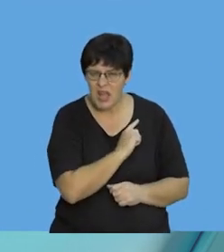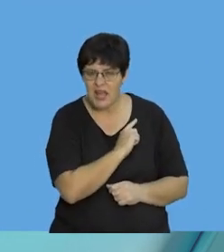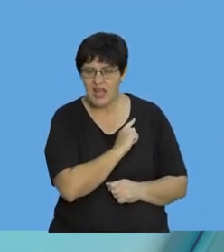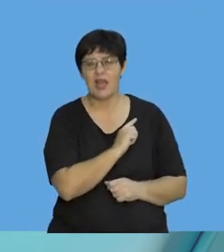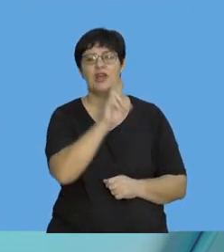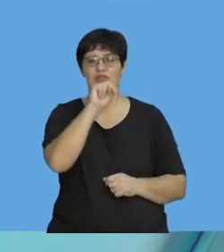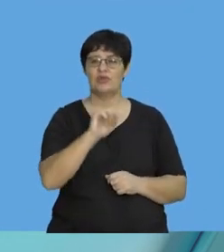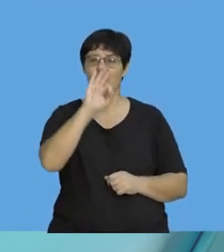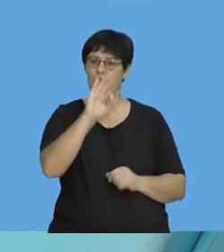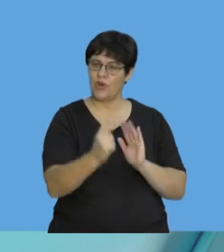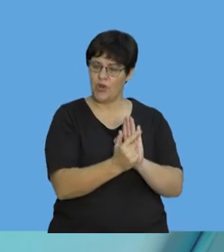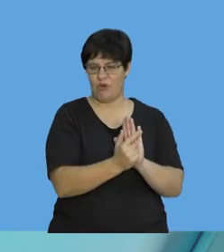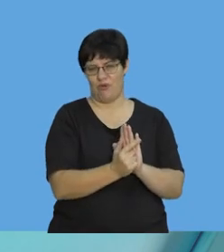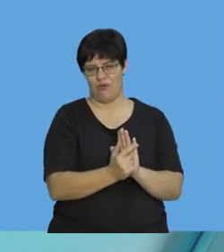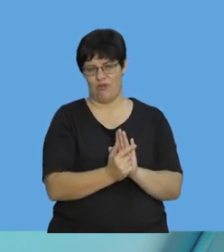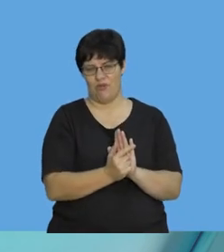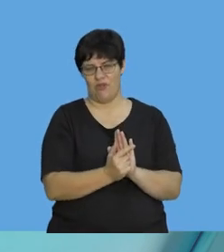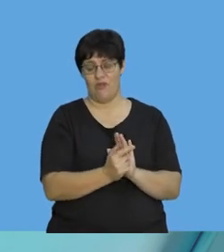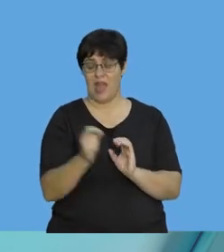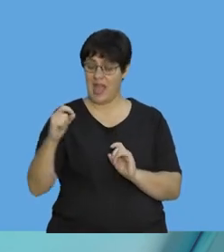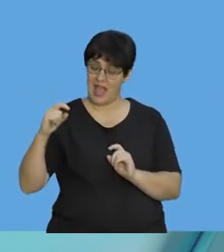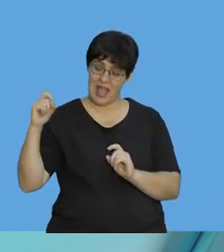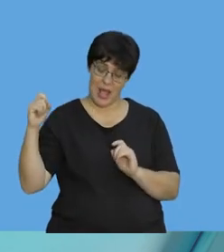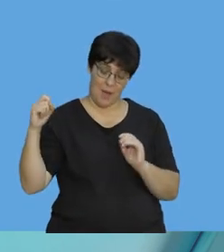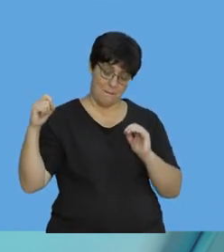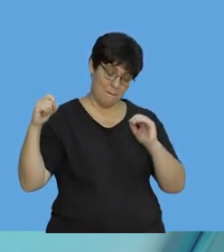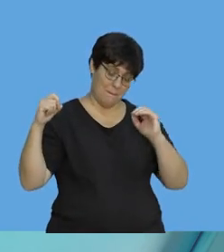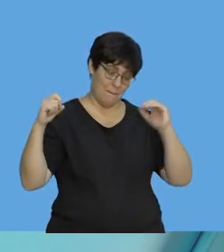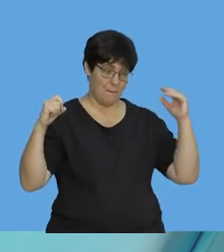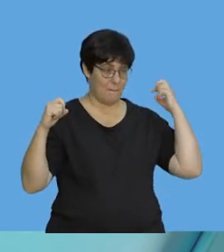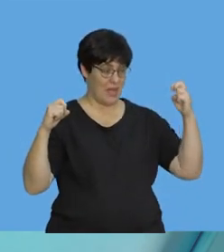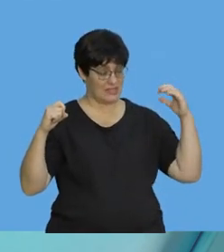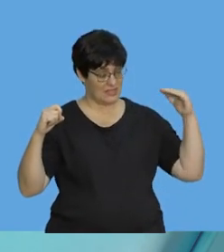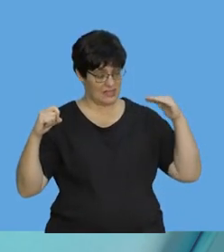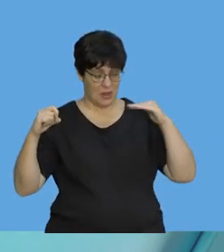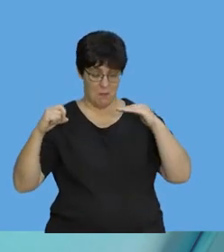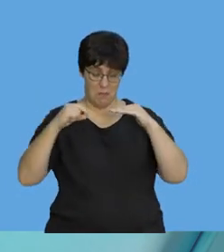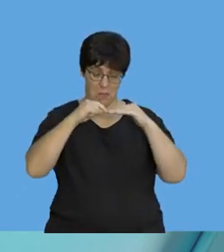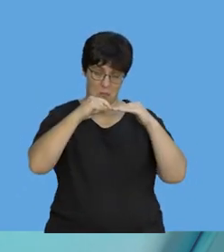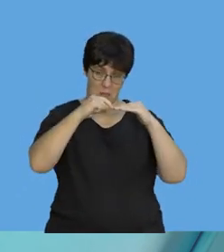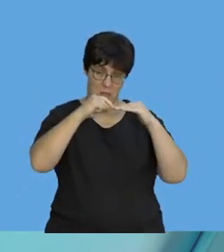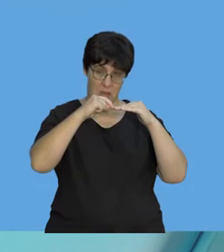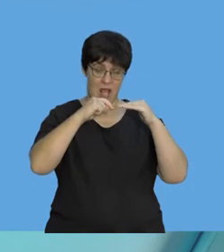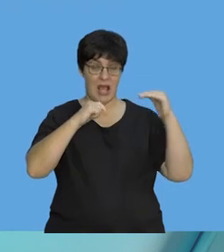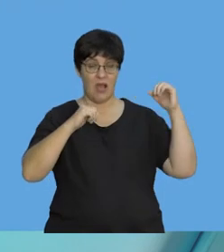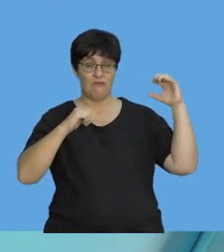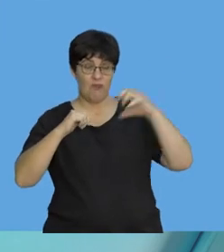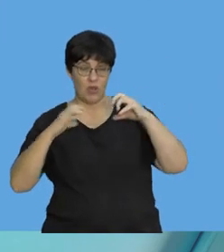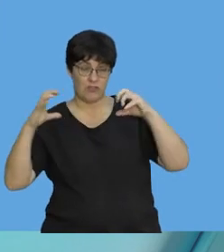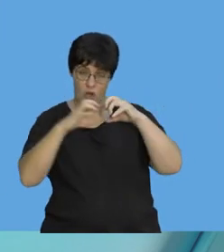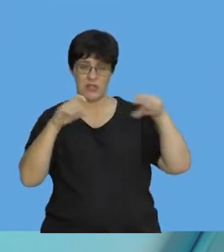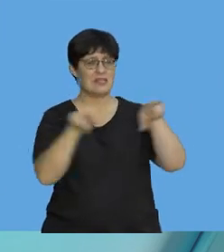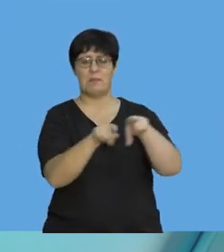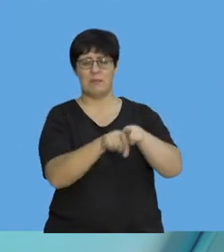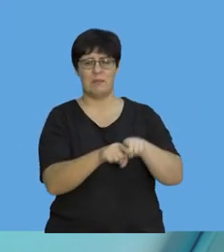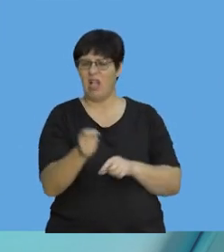Why Newton's third law? When the insect hits the bus, they exert the same force on each